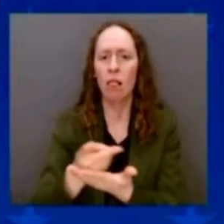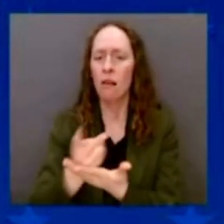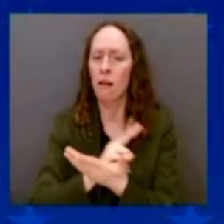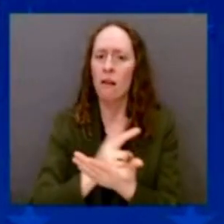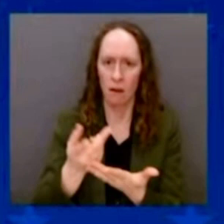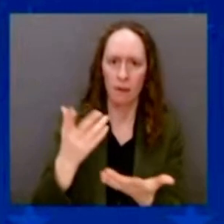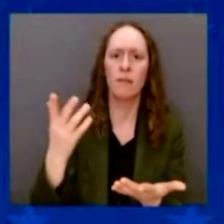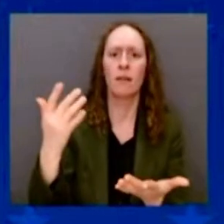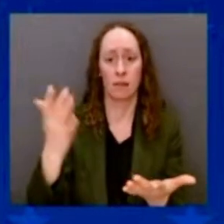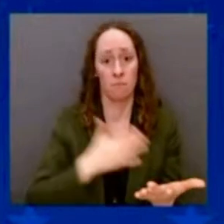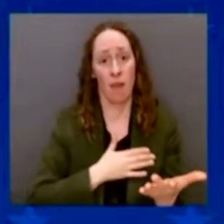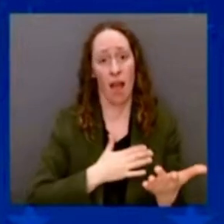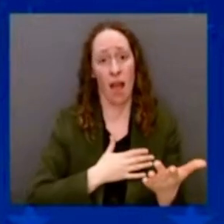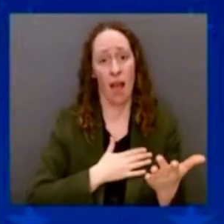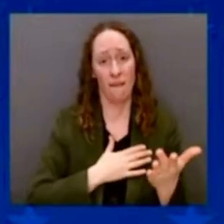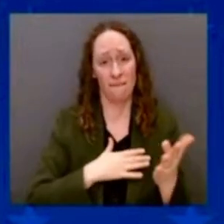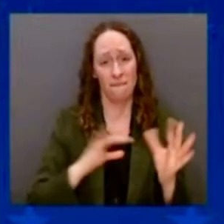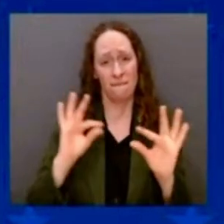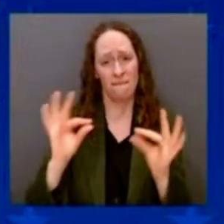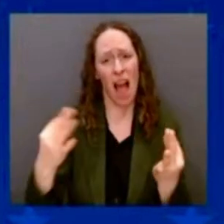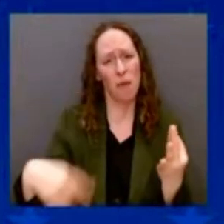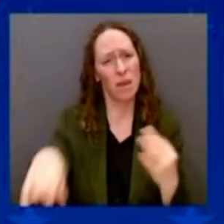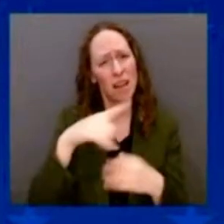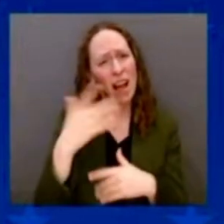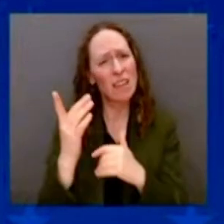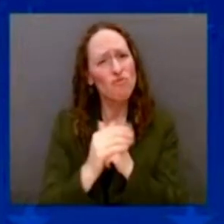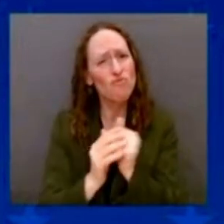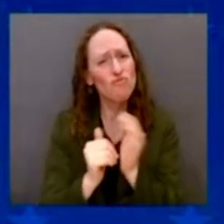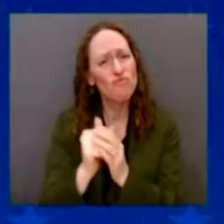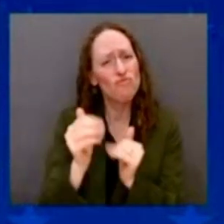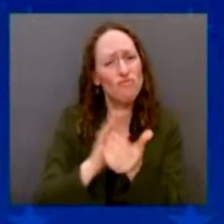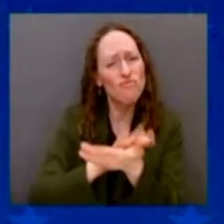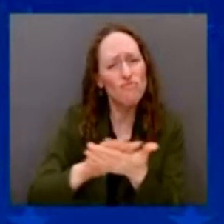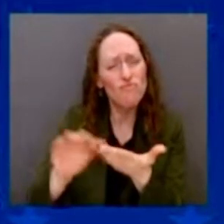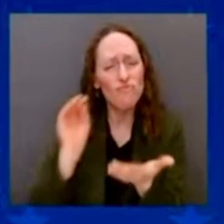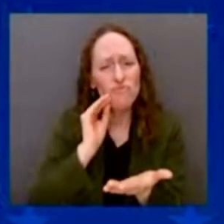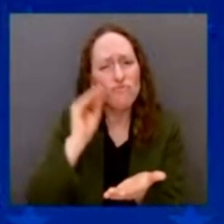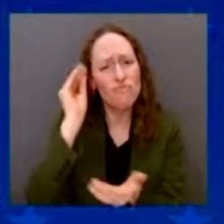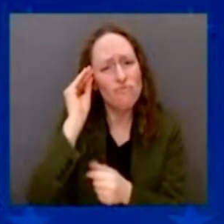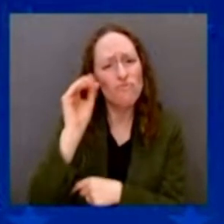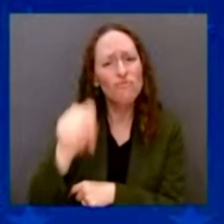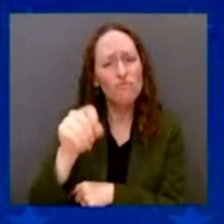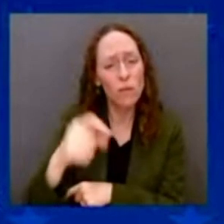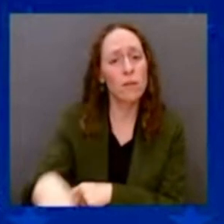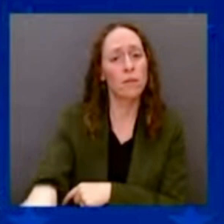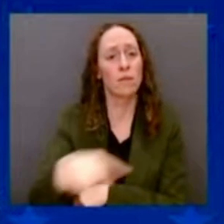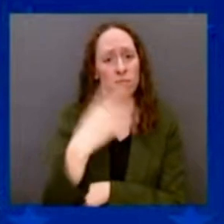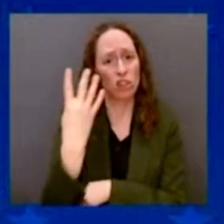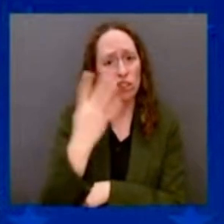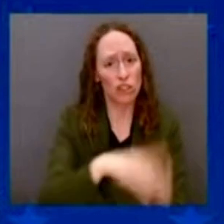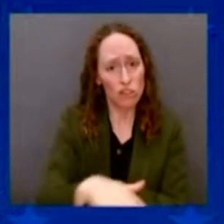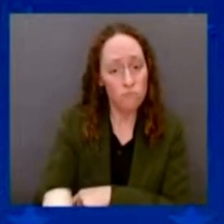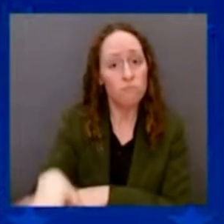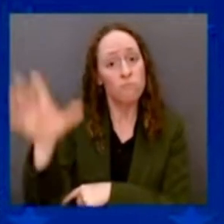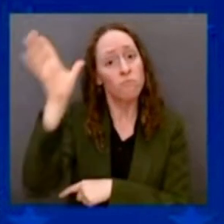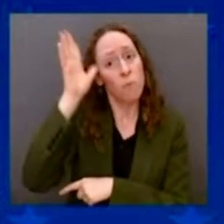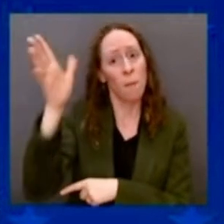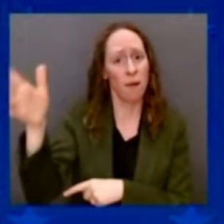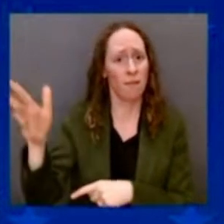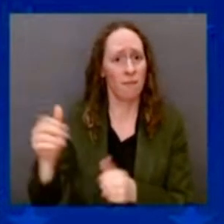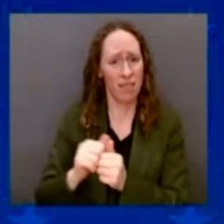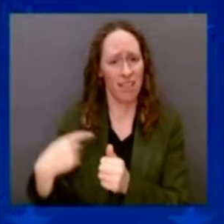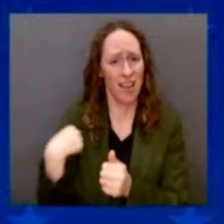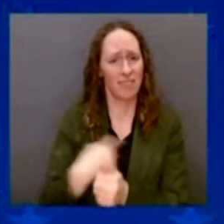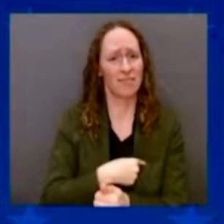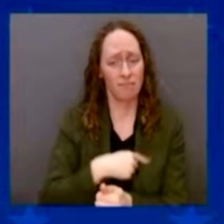I mean, it was a nice home. We were a middle-class family, with four kids and a grandpa. And the bed my headboard was against